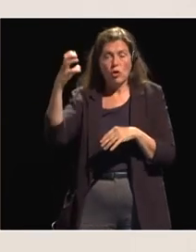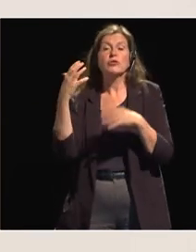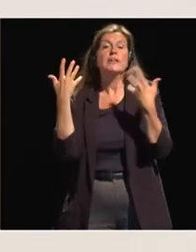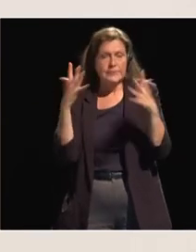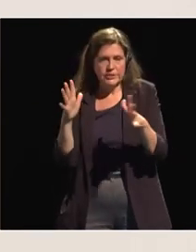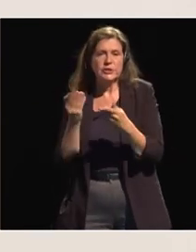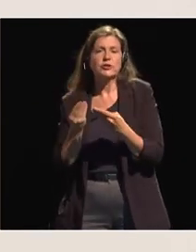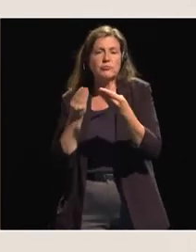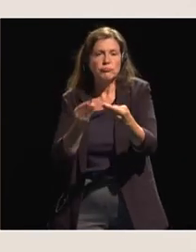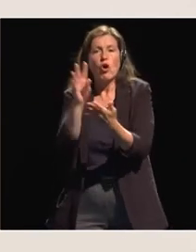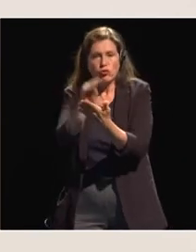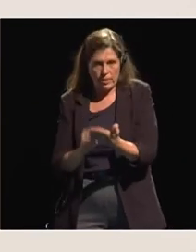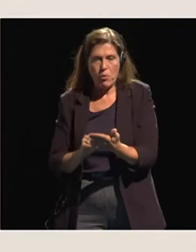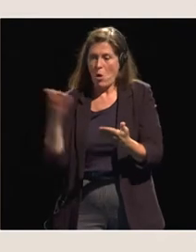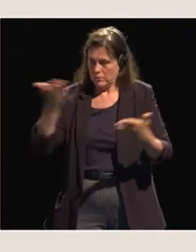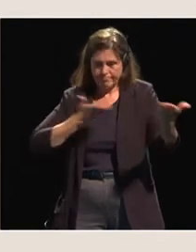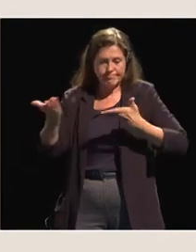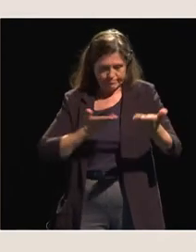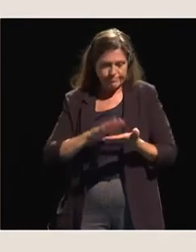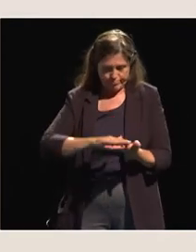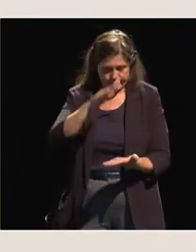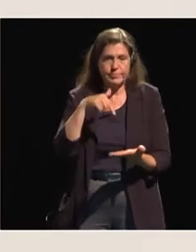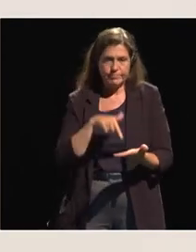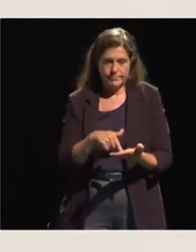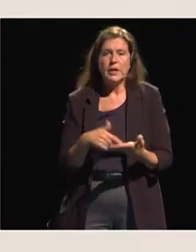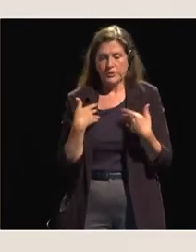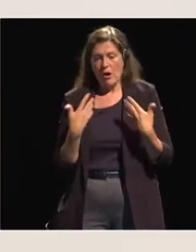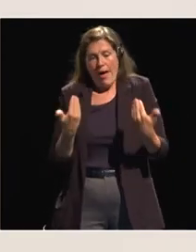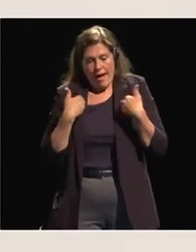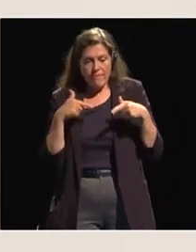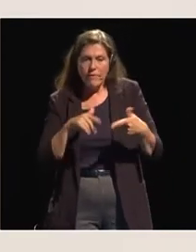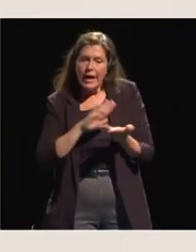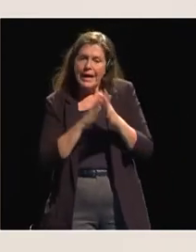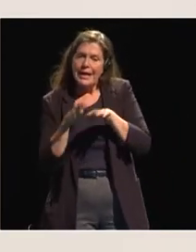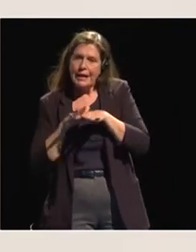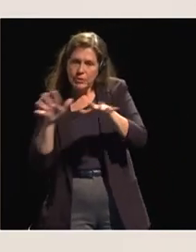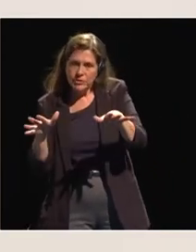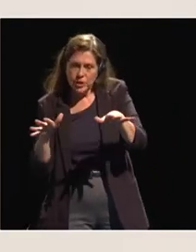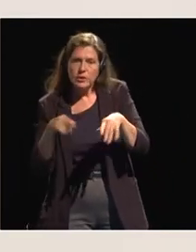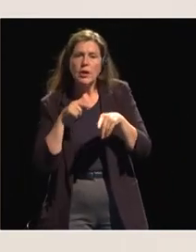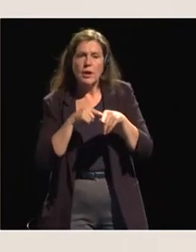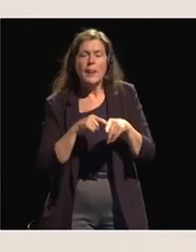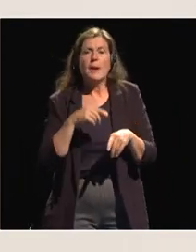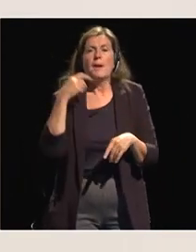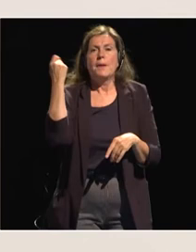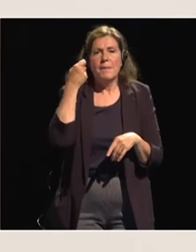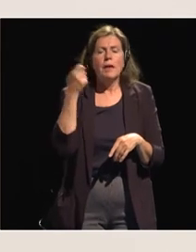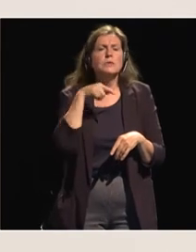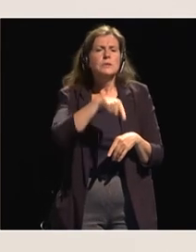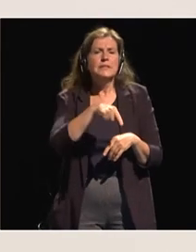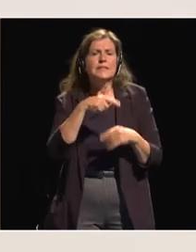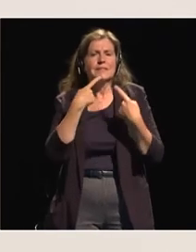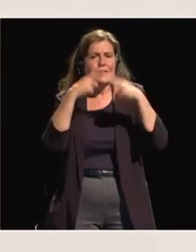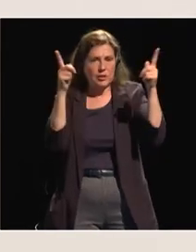today we can say we are happy we have the status of implementation of malabo declaration on 45